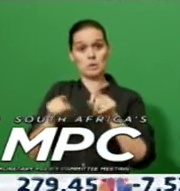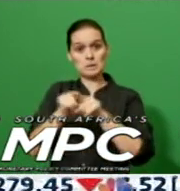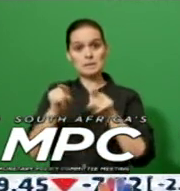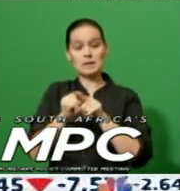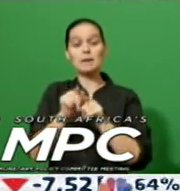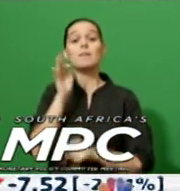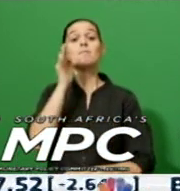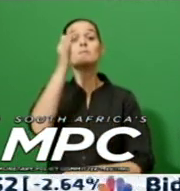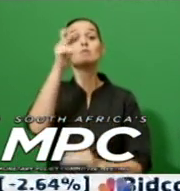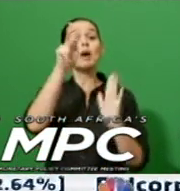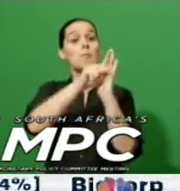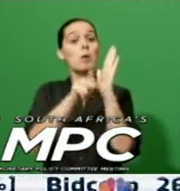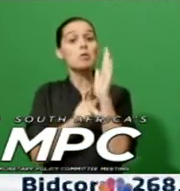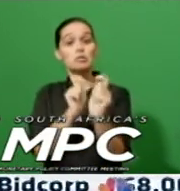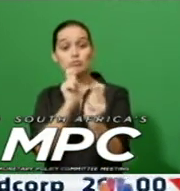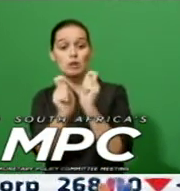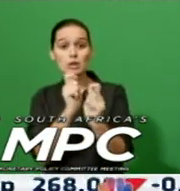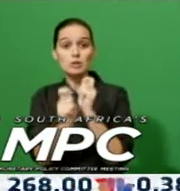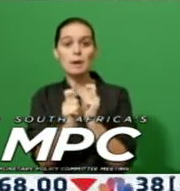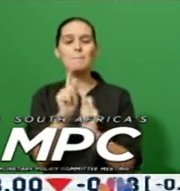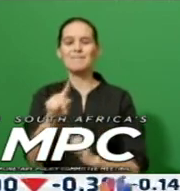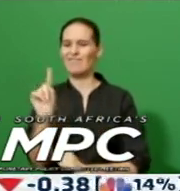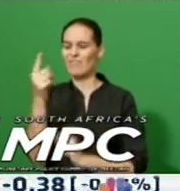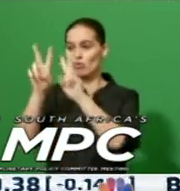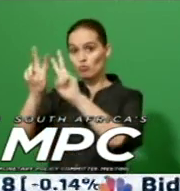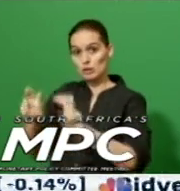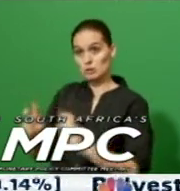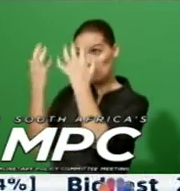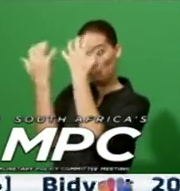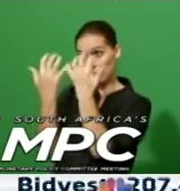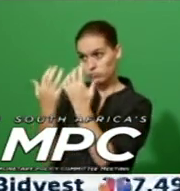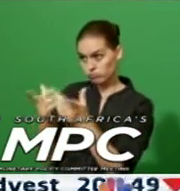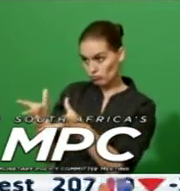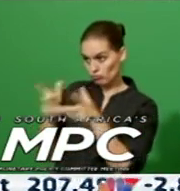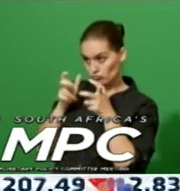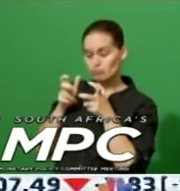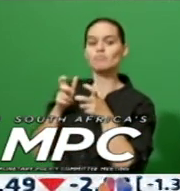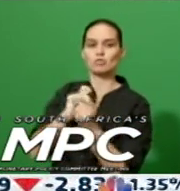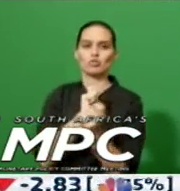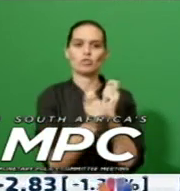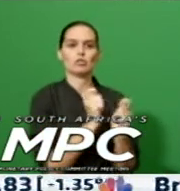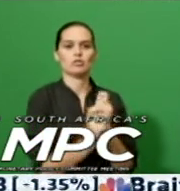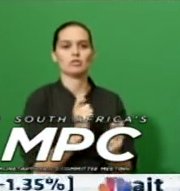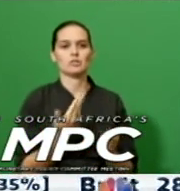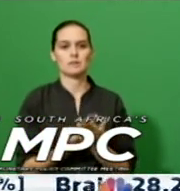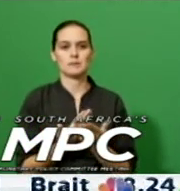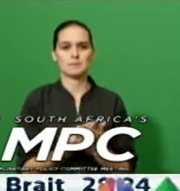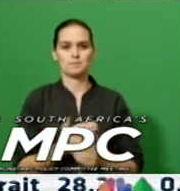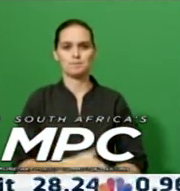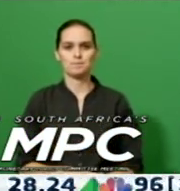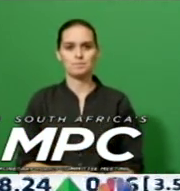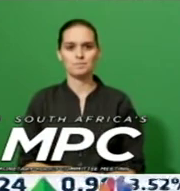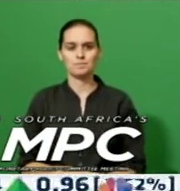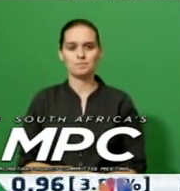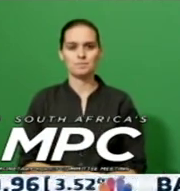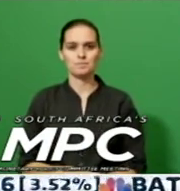any future adjustments will be data dependent. The implied path